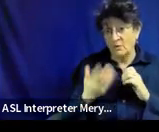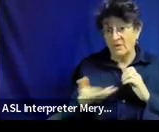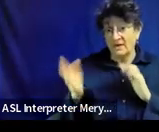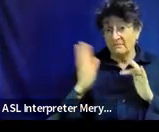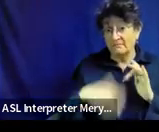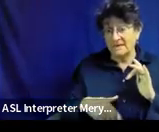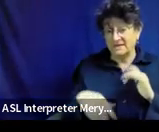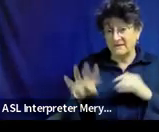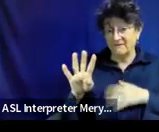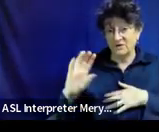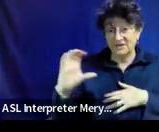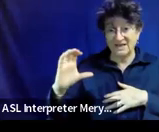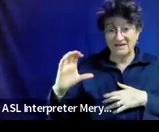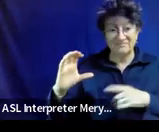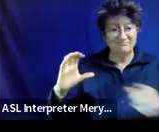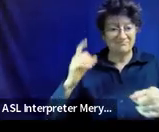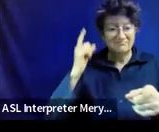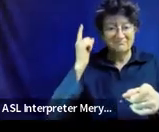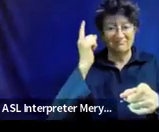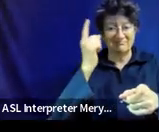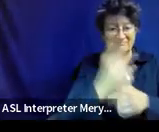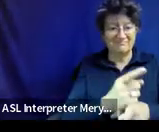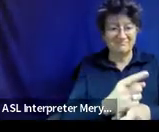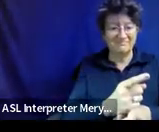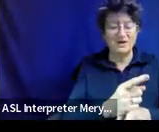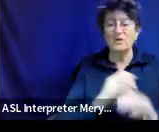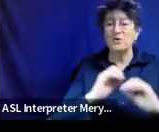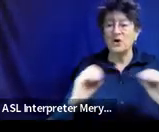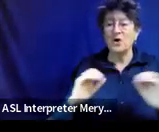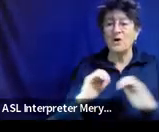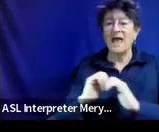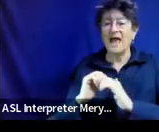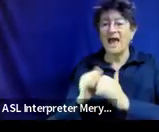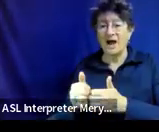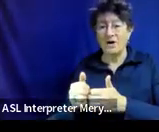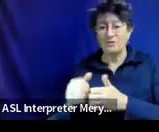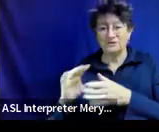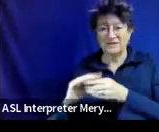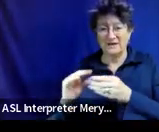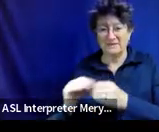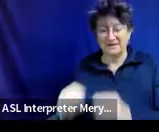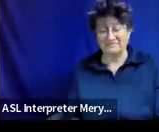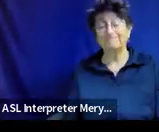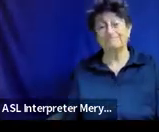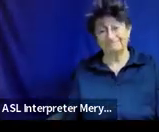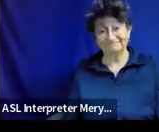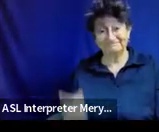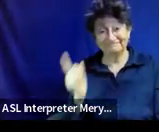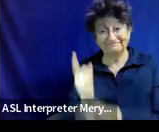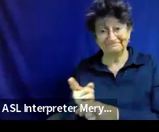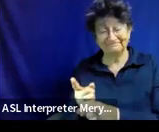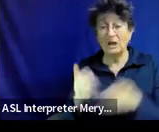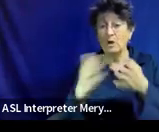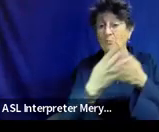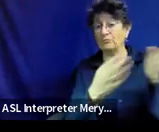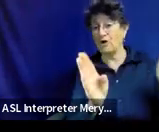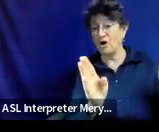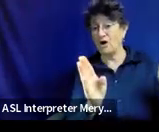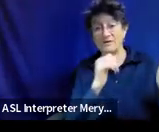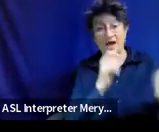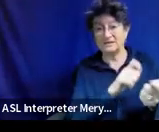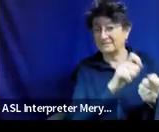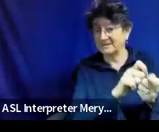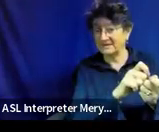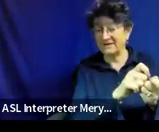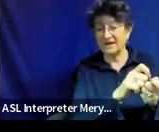There you go. That's right. You got it. No how statement. That's exactly right. So broad areas, not specific enough and no how